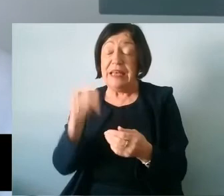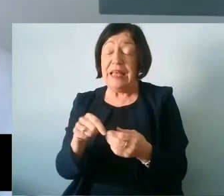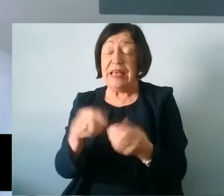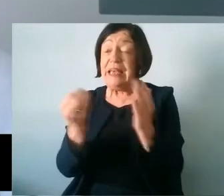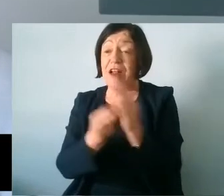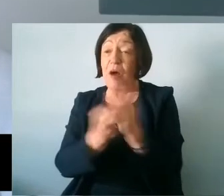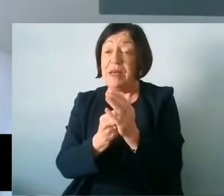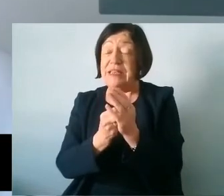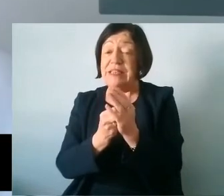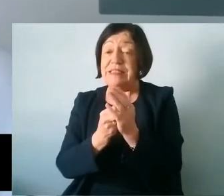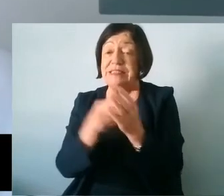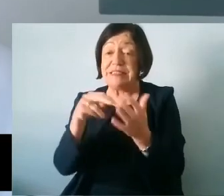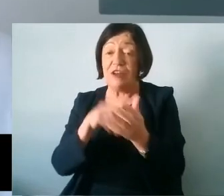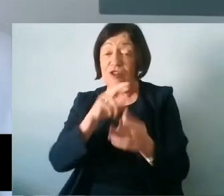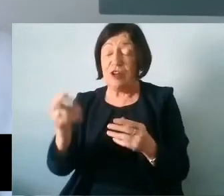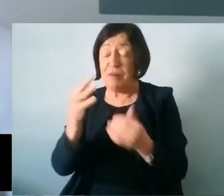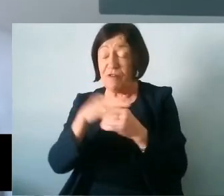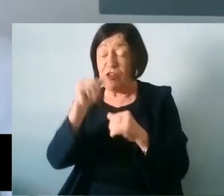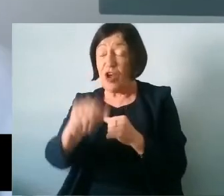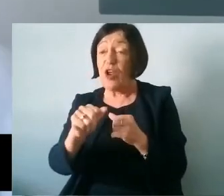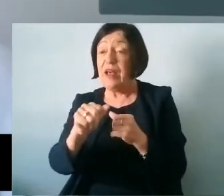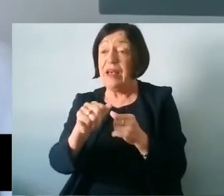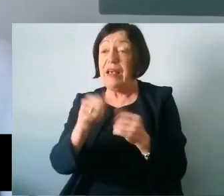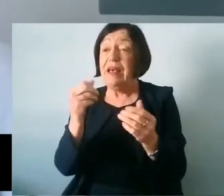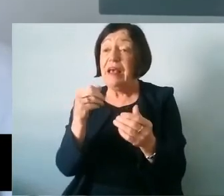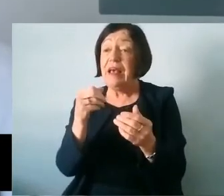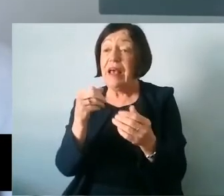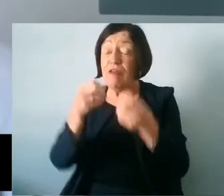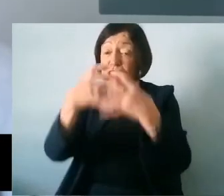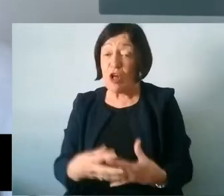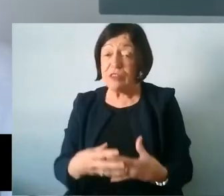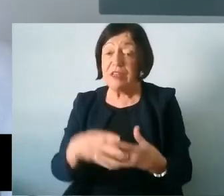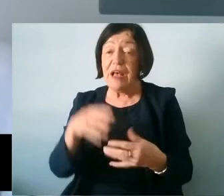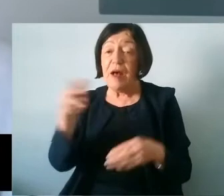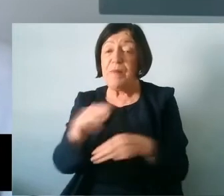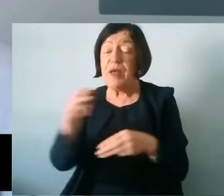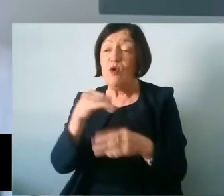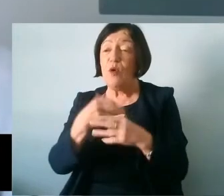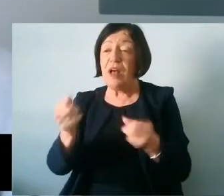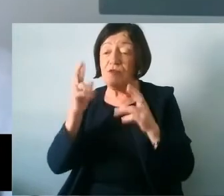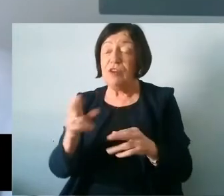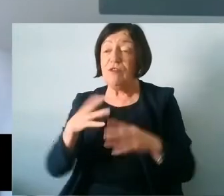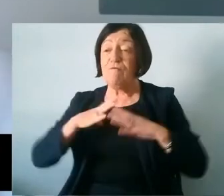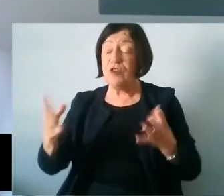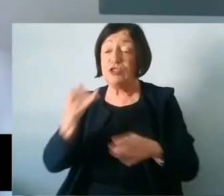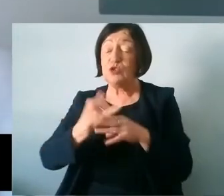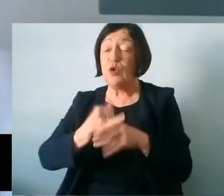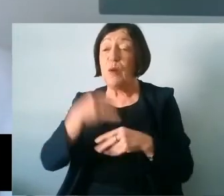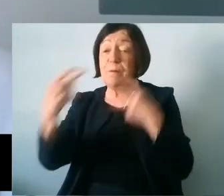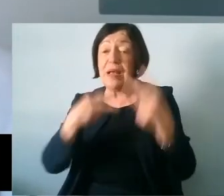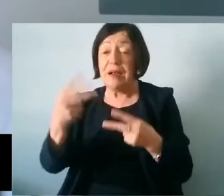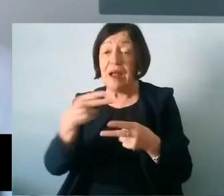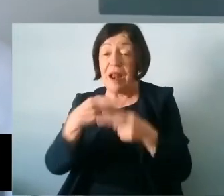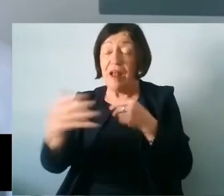be an indicator of their academic outcomes but unfortunately it is and pupils who are entitled to free school meals are outperformed